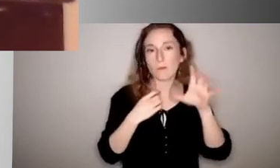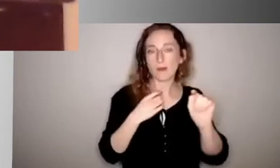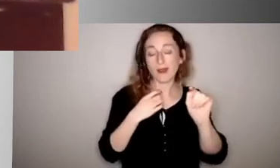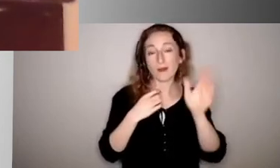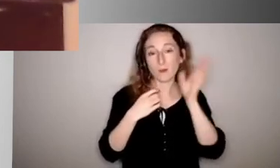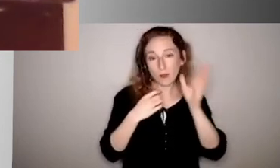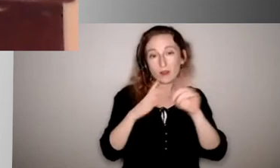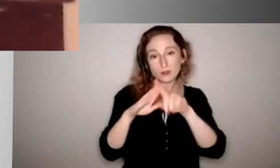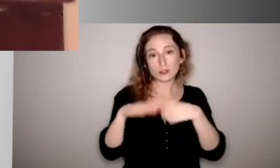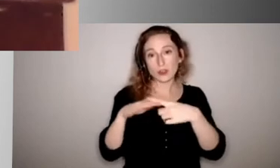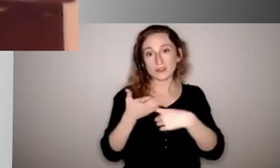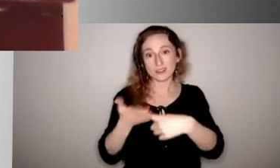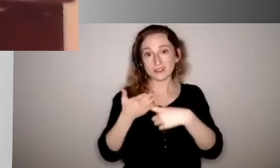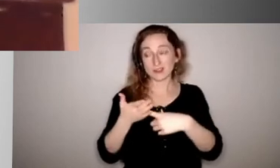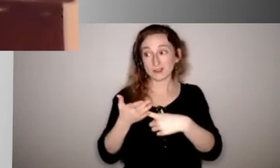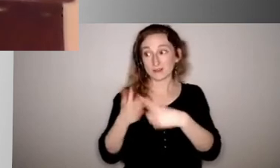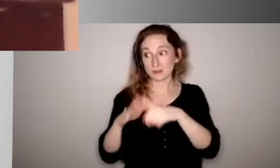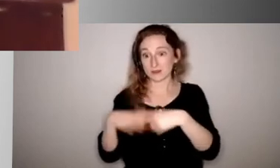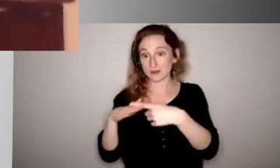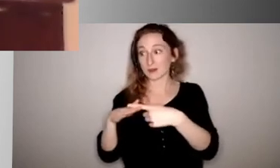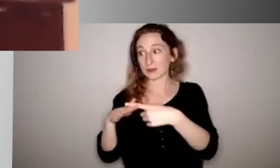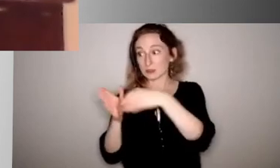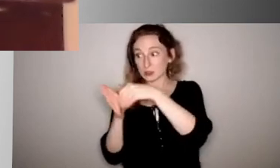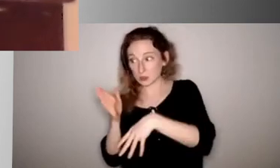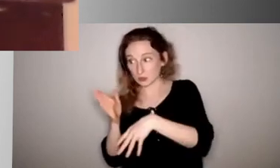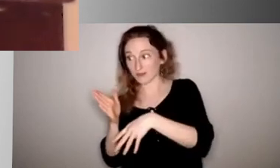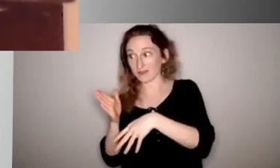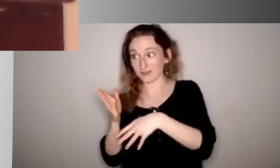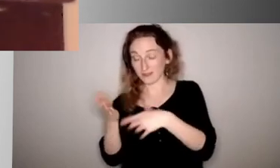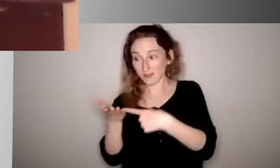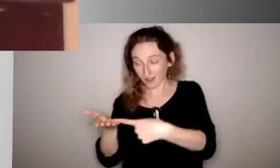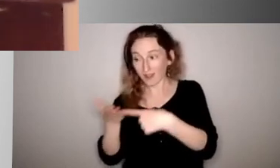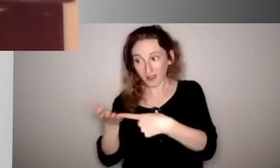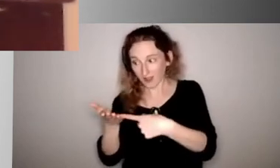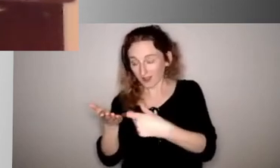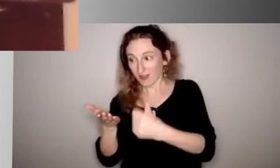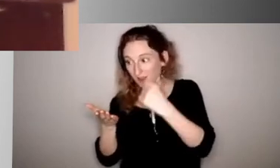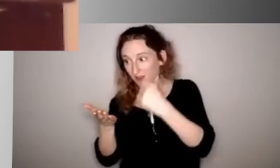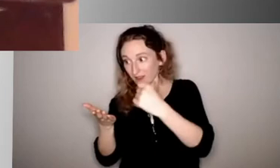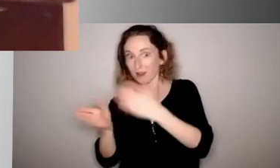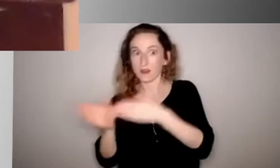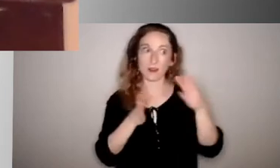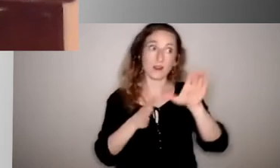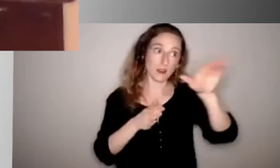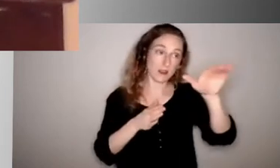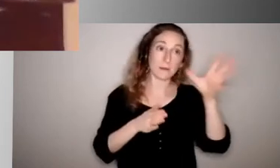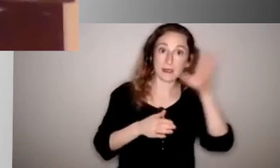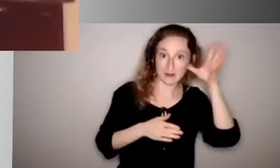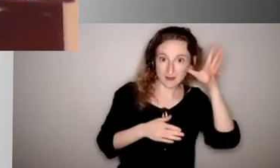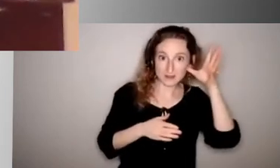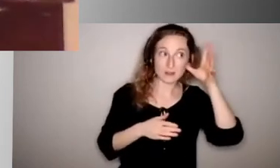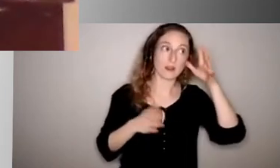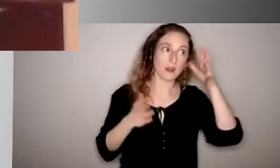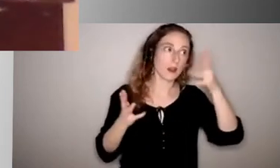with the student and then their parents and, you know, working through a process because eventually it becomes a safety issue. And when we look